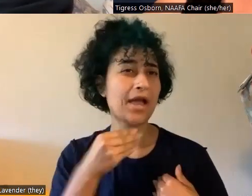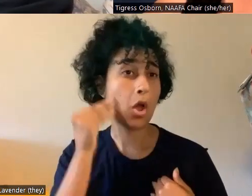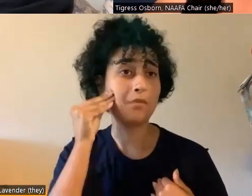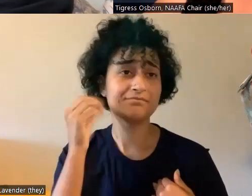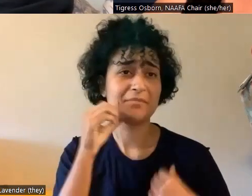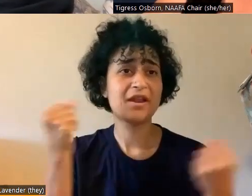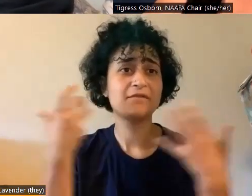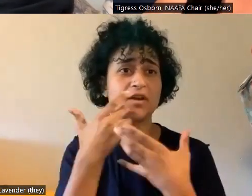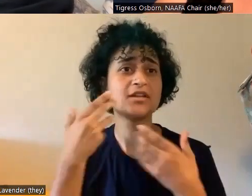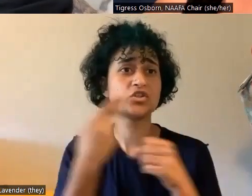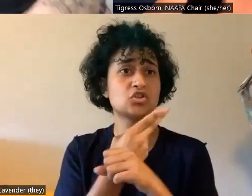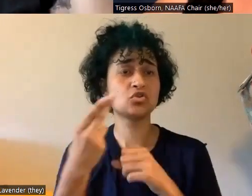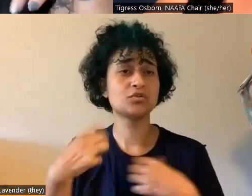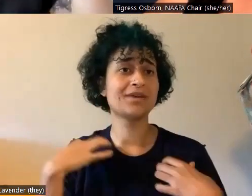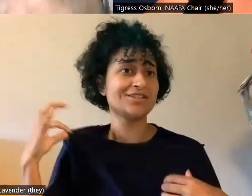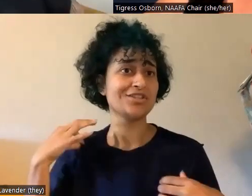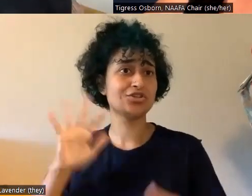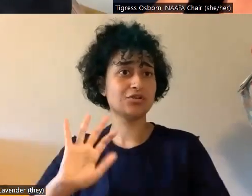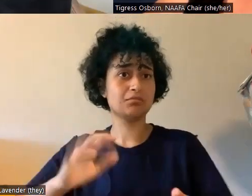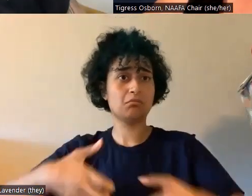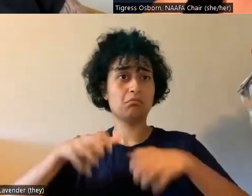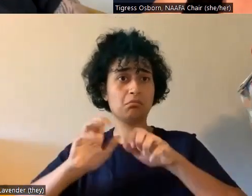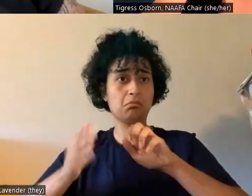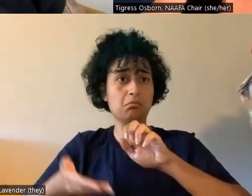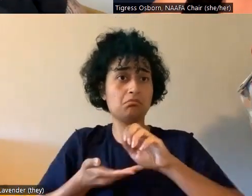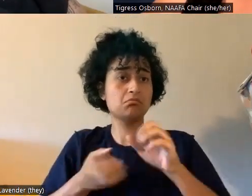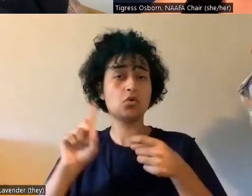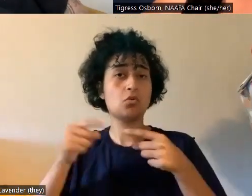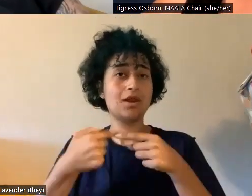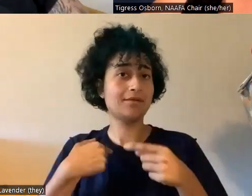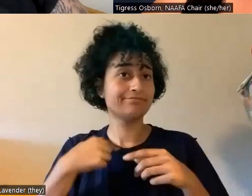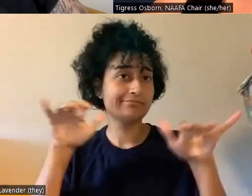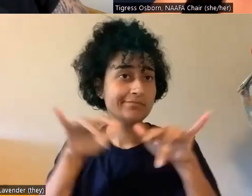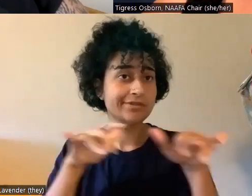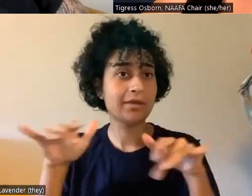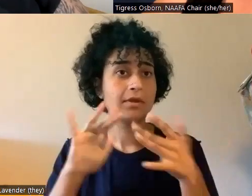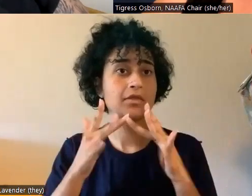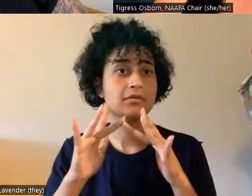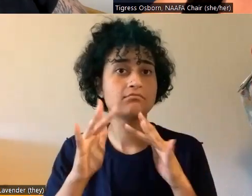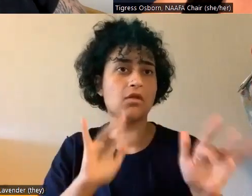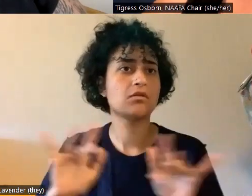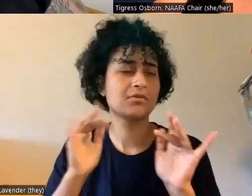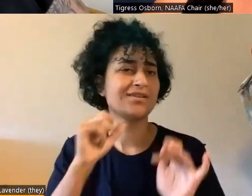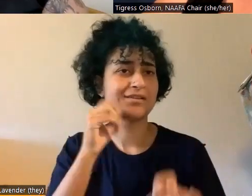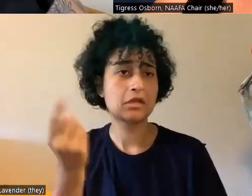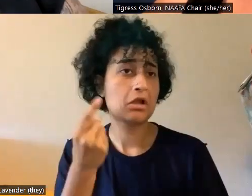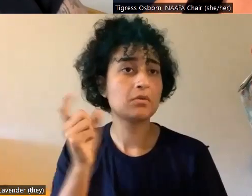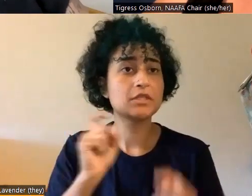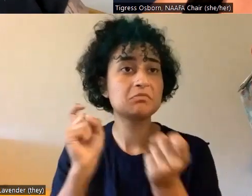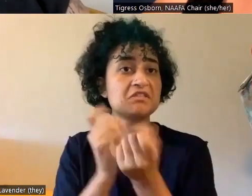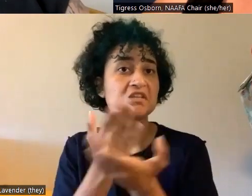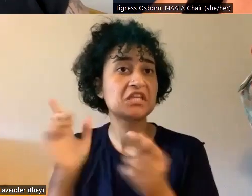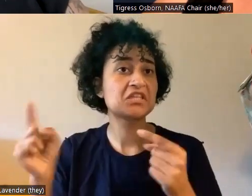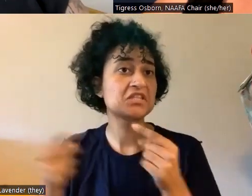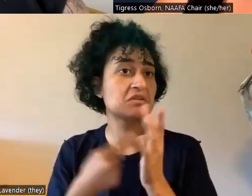between them folds. While I'm like typing on the computer, you know, it's, it's not always a specific thing. Sometimes